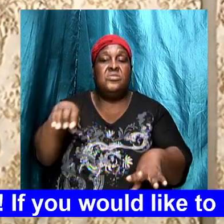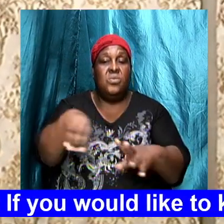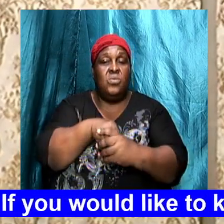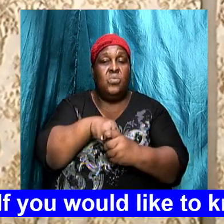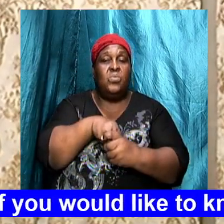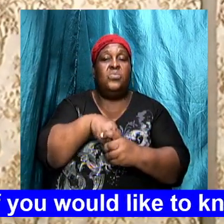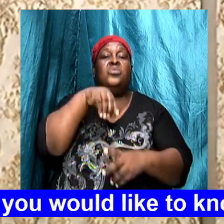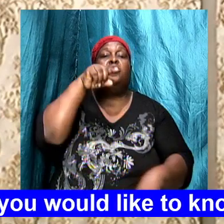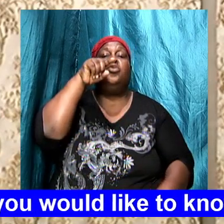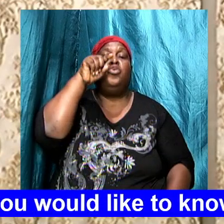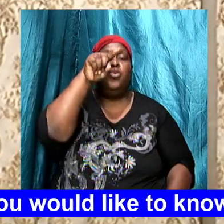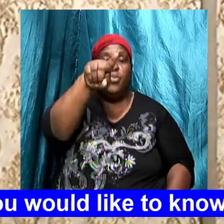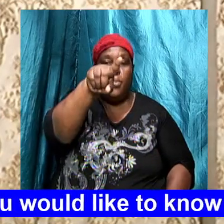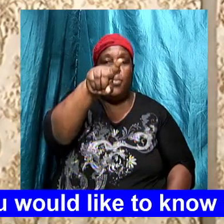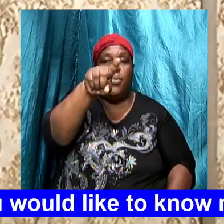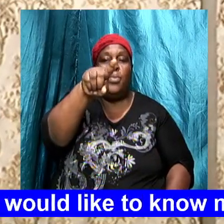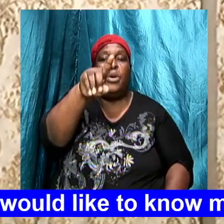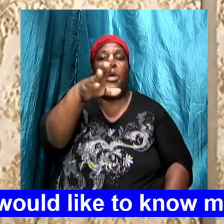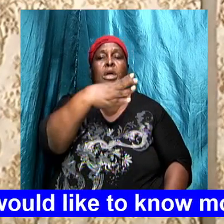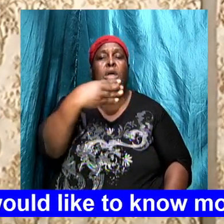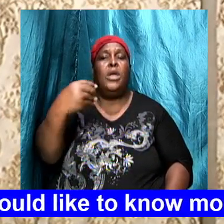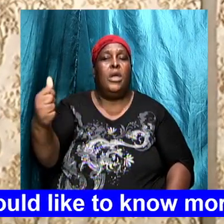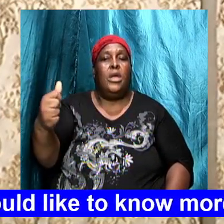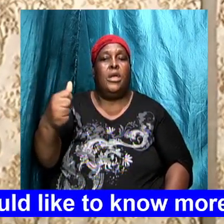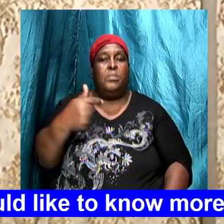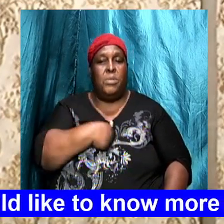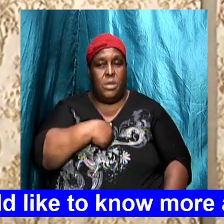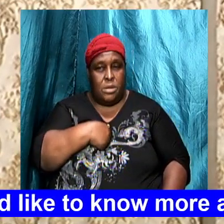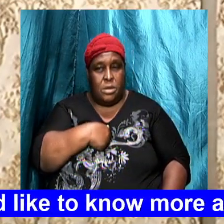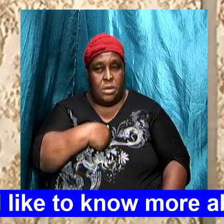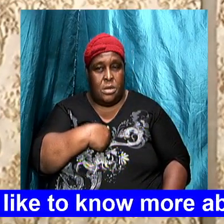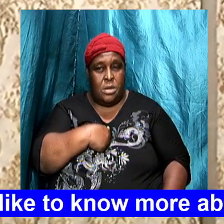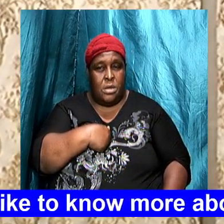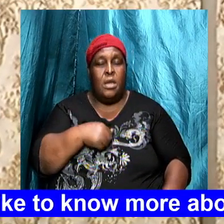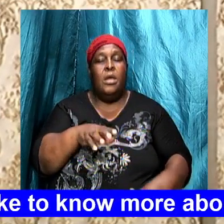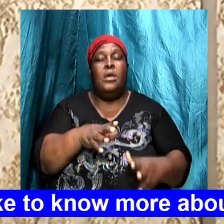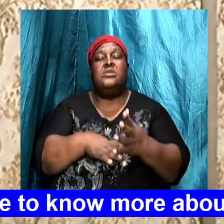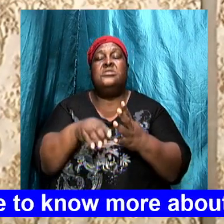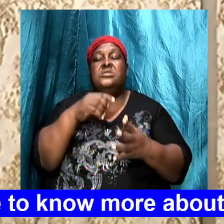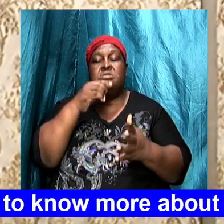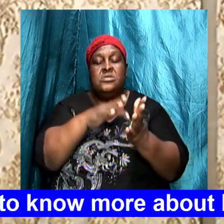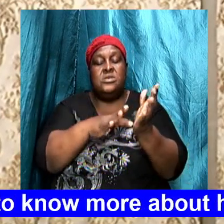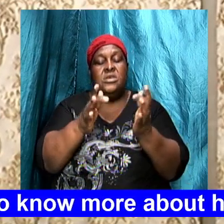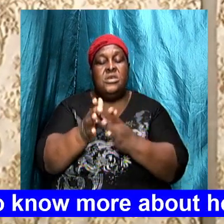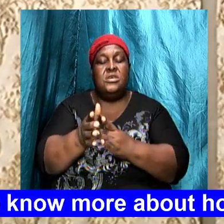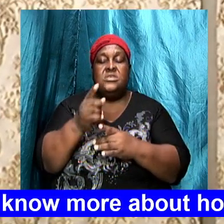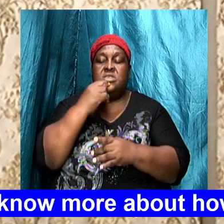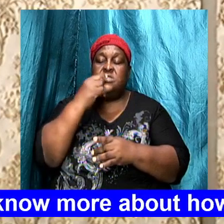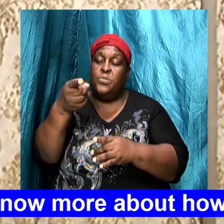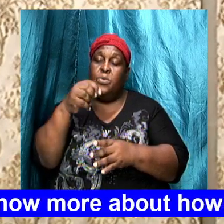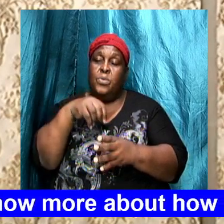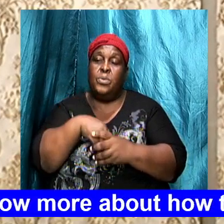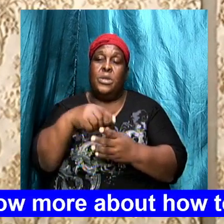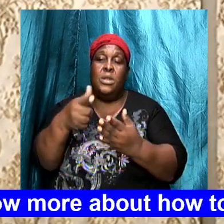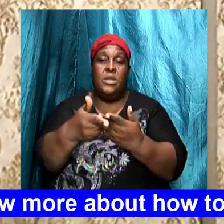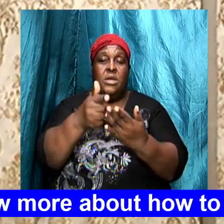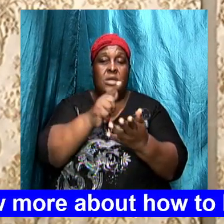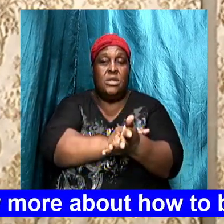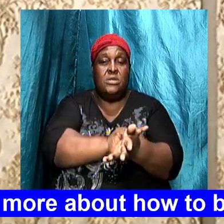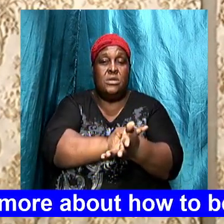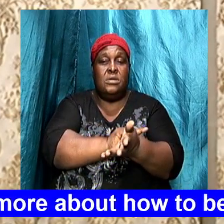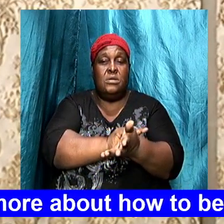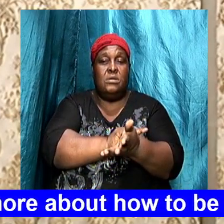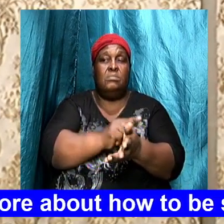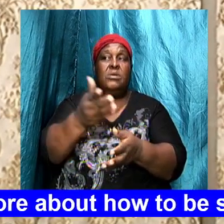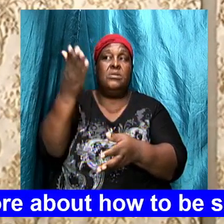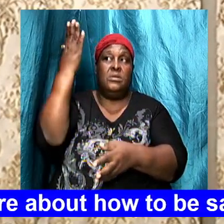and I he spoke in those letters to them that church at